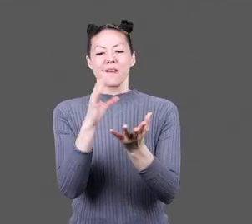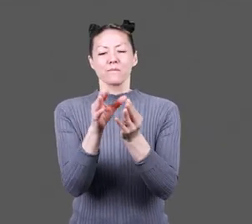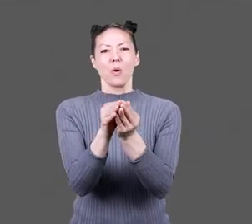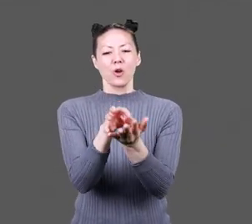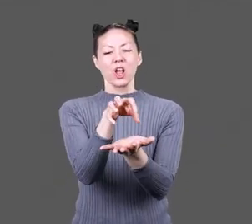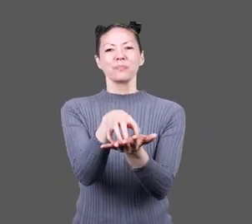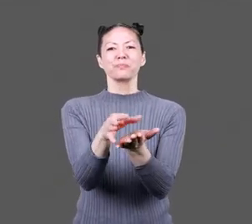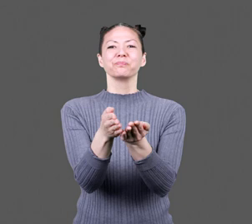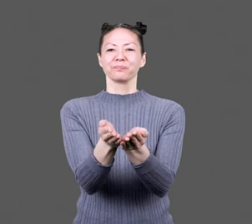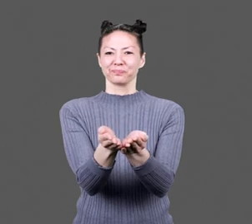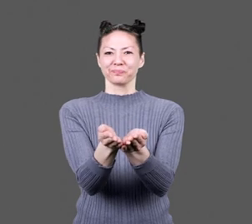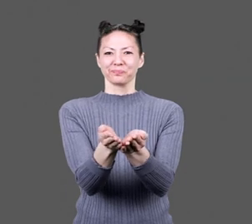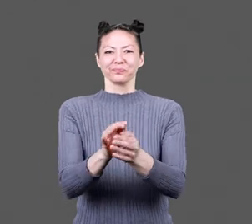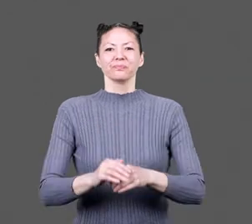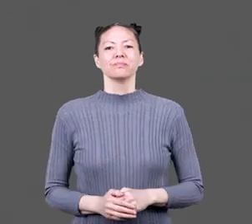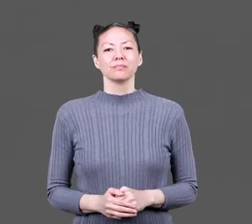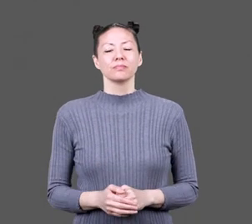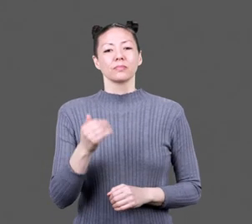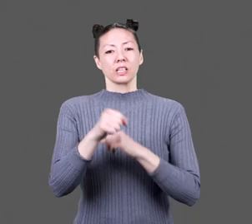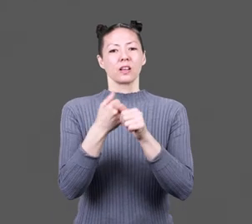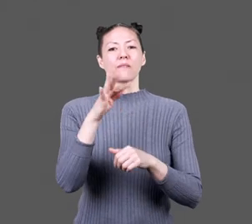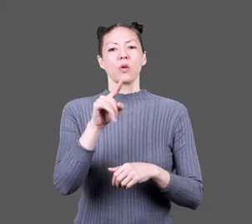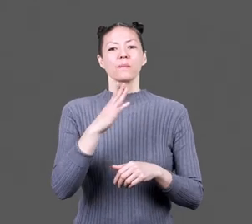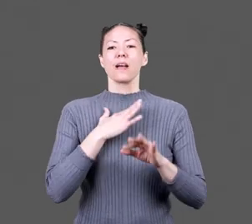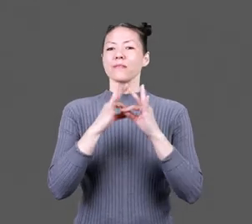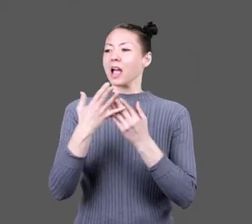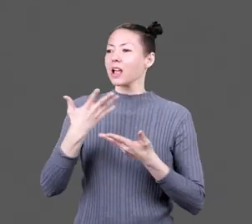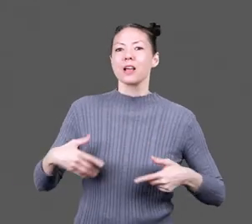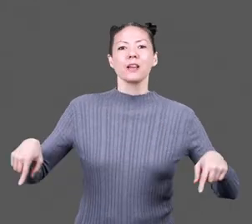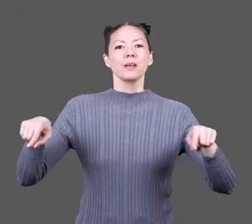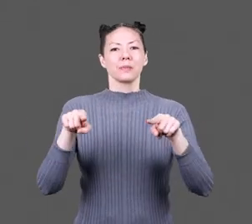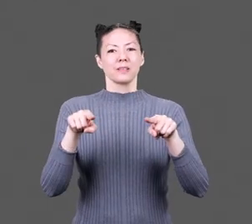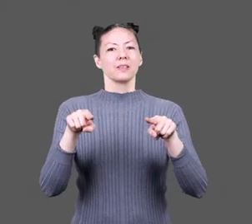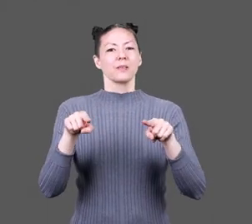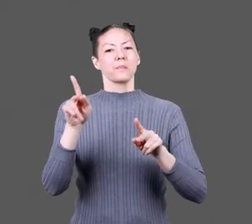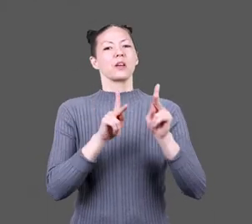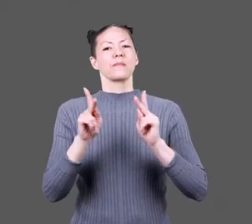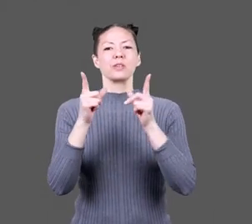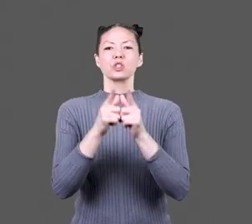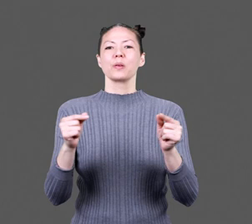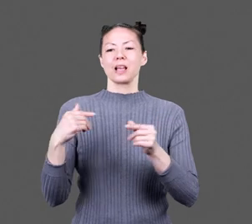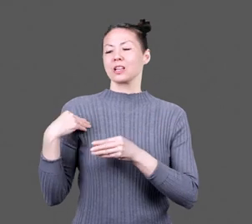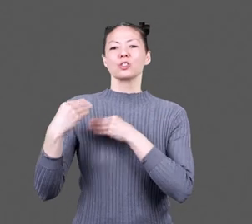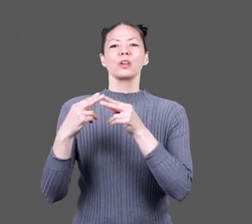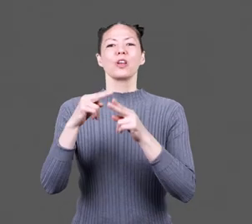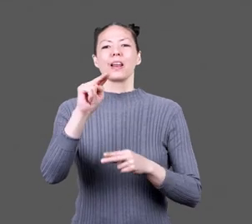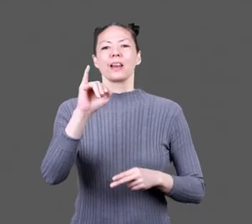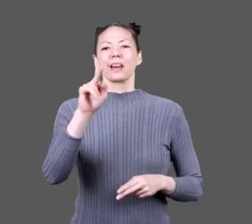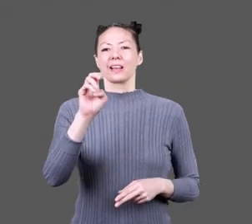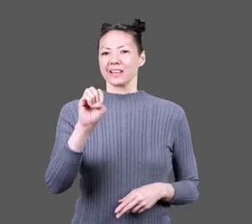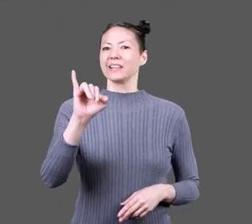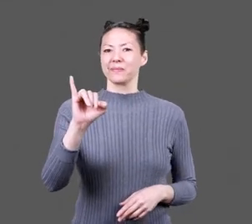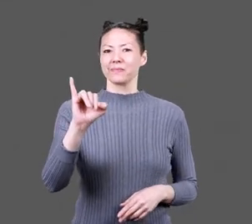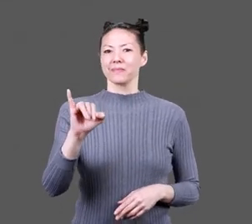paper flowers. In 1941, my family was among people of Japanese ancestry called